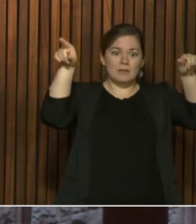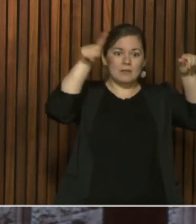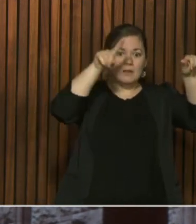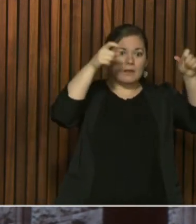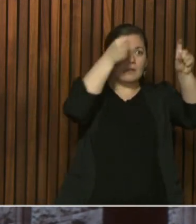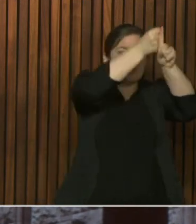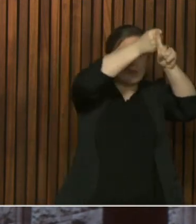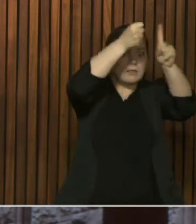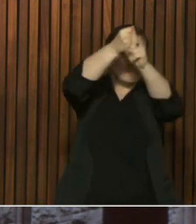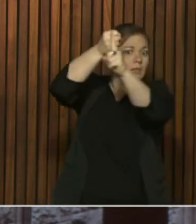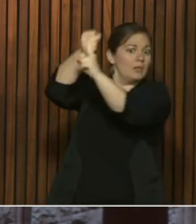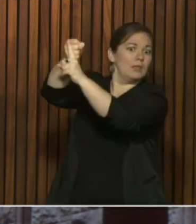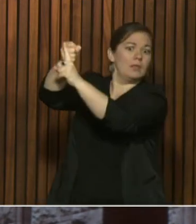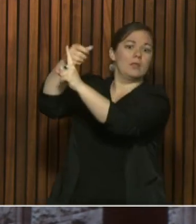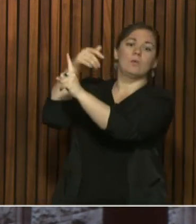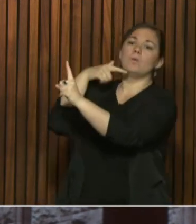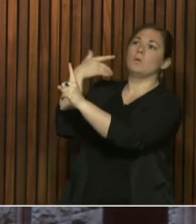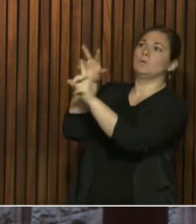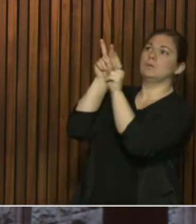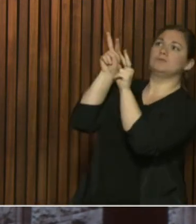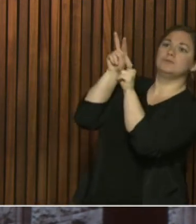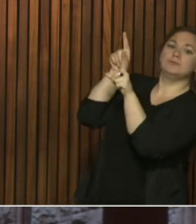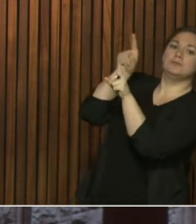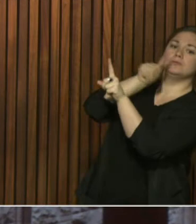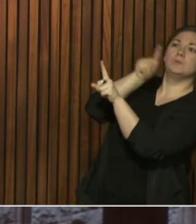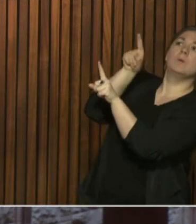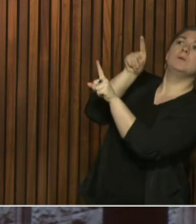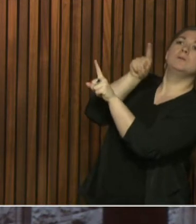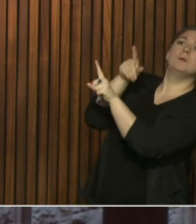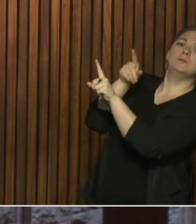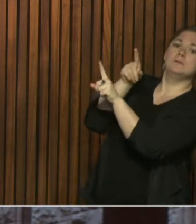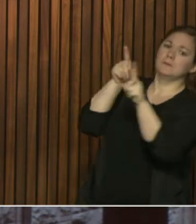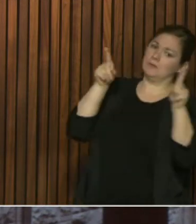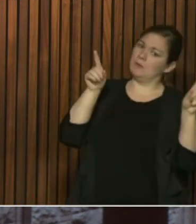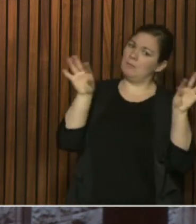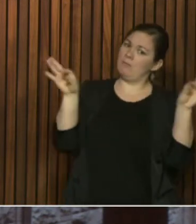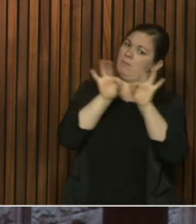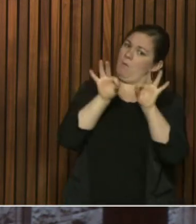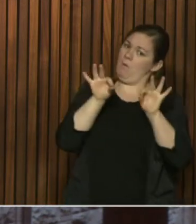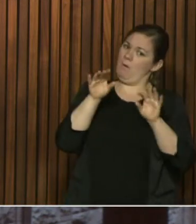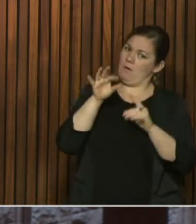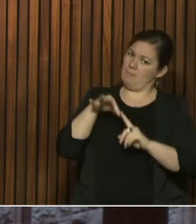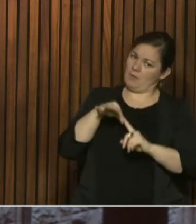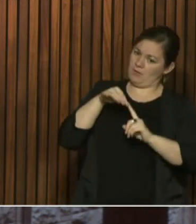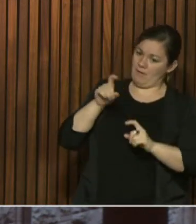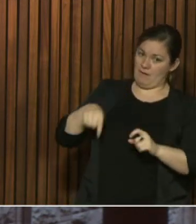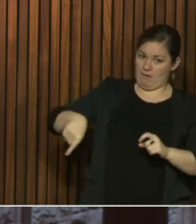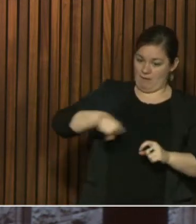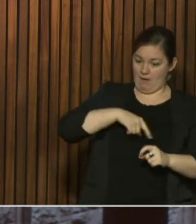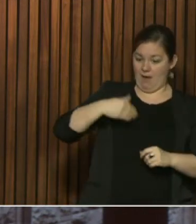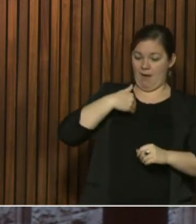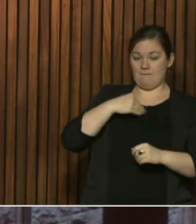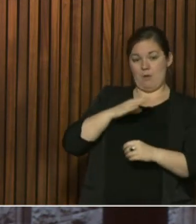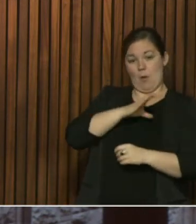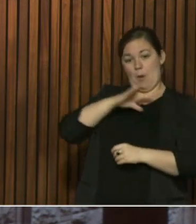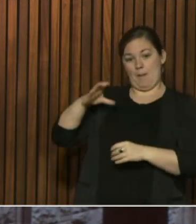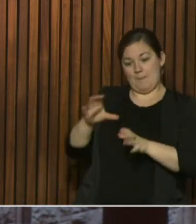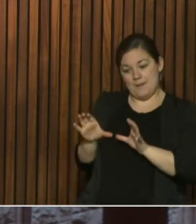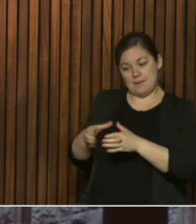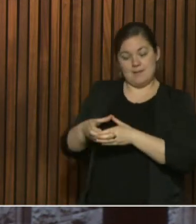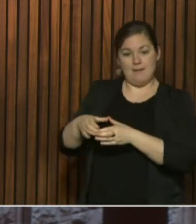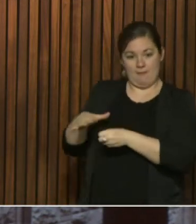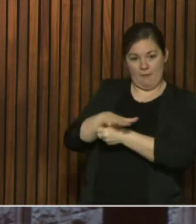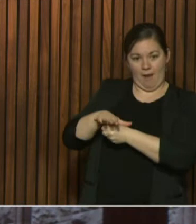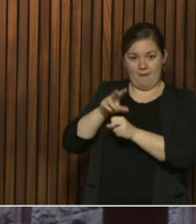So we try to watch that very carefully. And that's why we have our regional committees of OH set up that looks at that data, looks at the